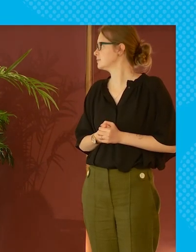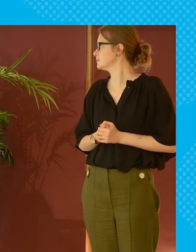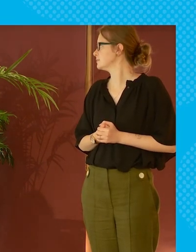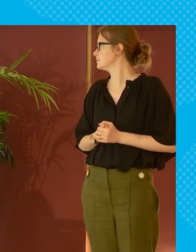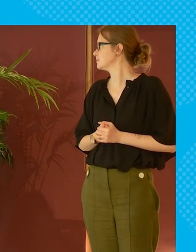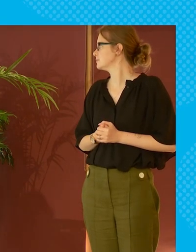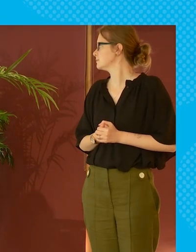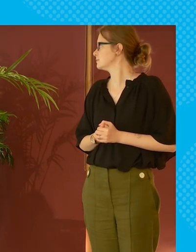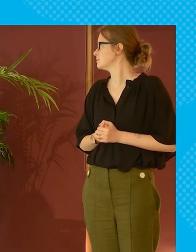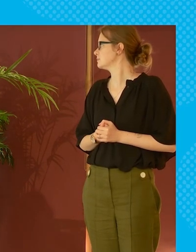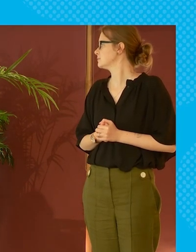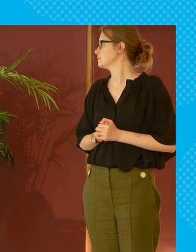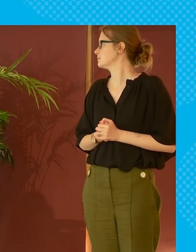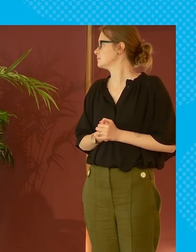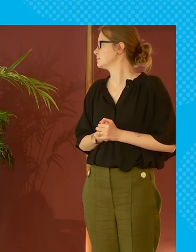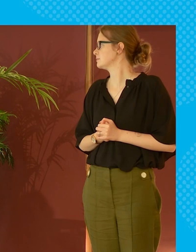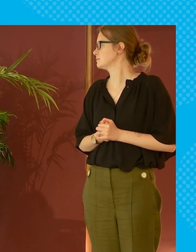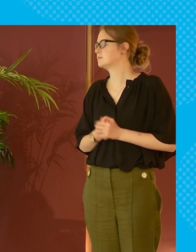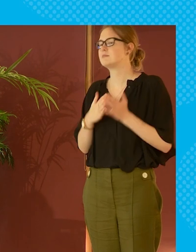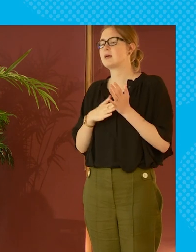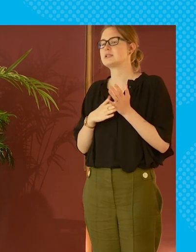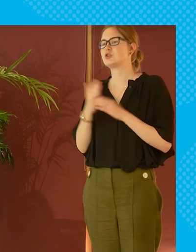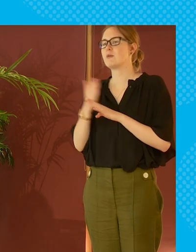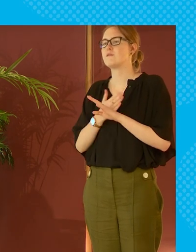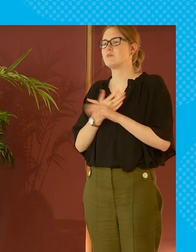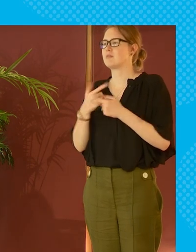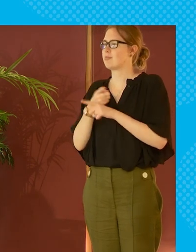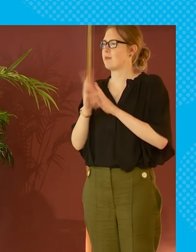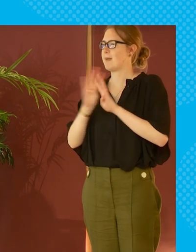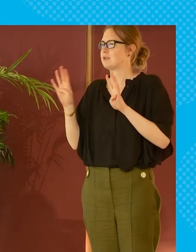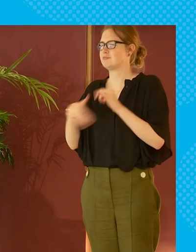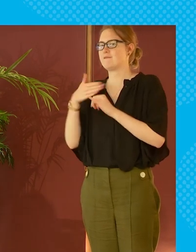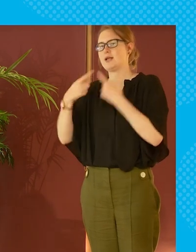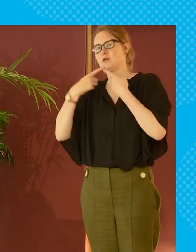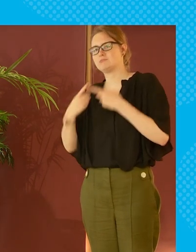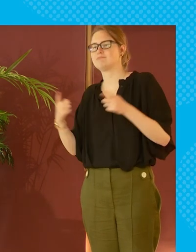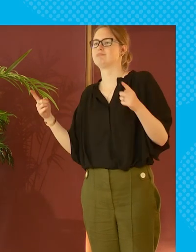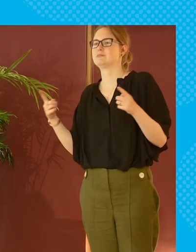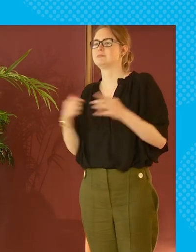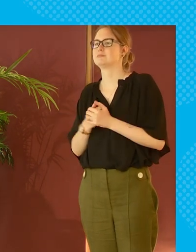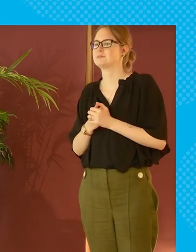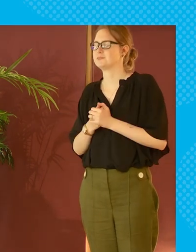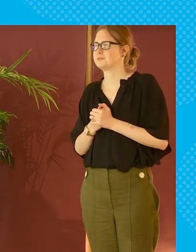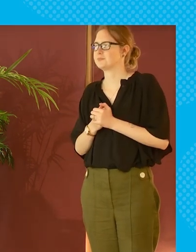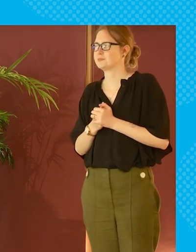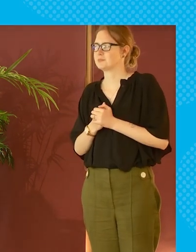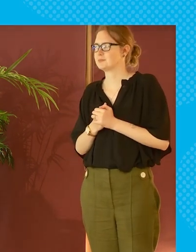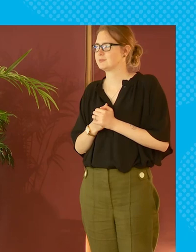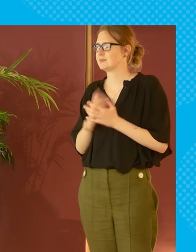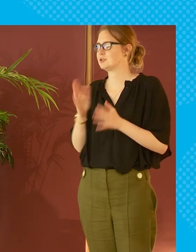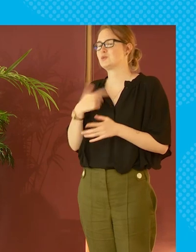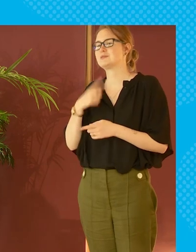system thanks for that before i allow the panel to say to give their final uh closing remarks